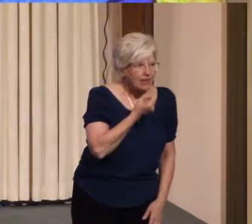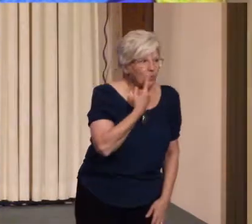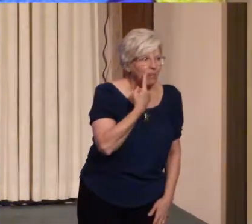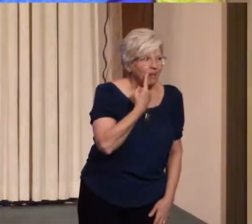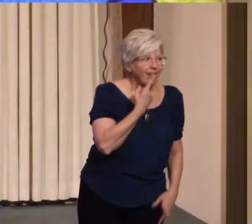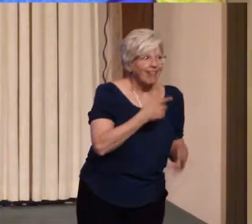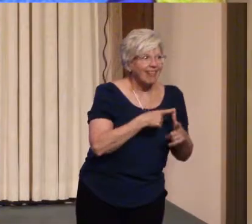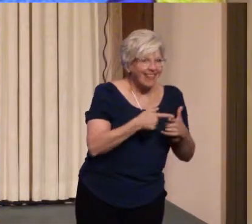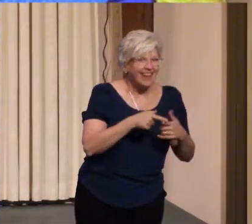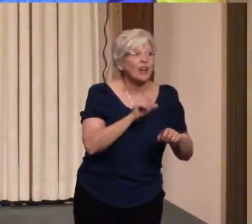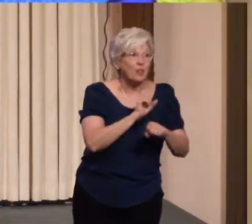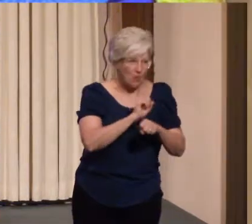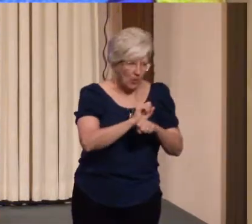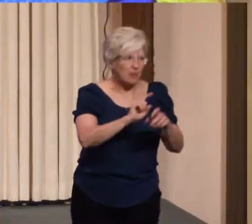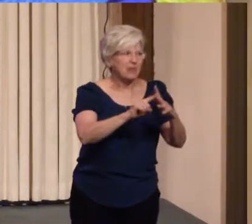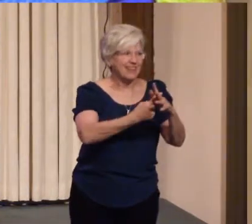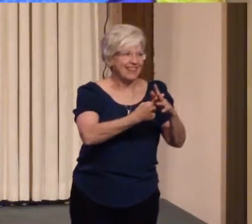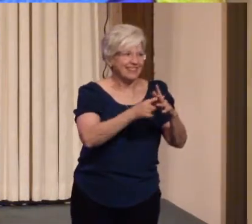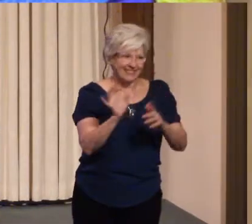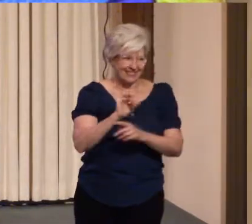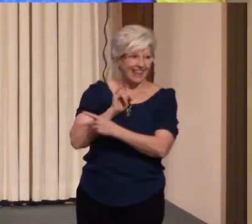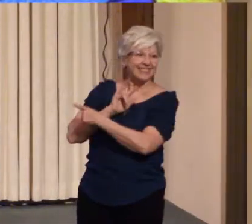begins as it does in the matrix.